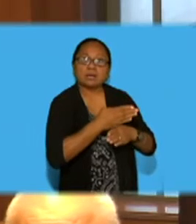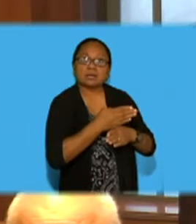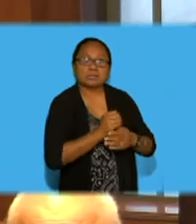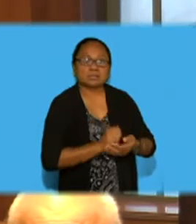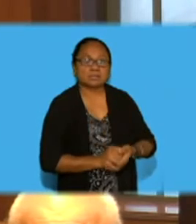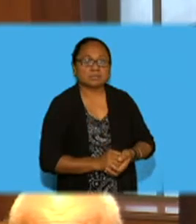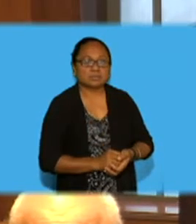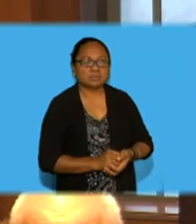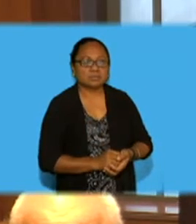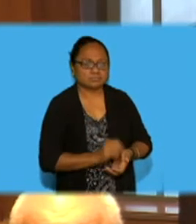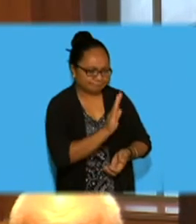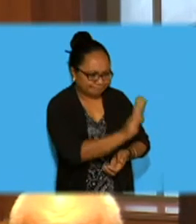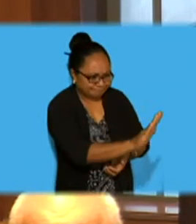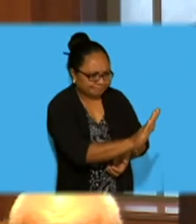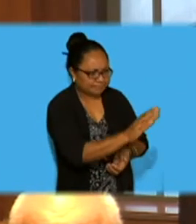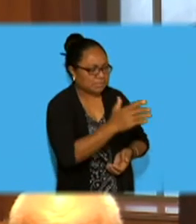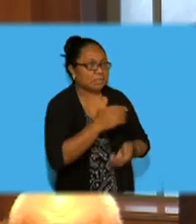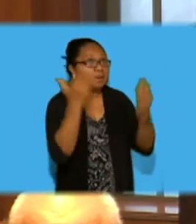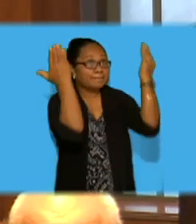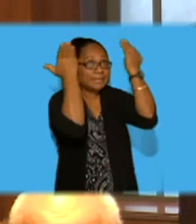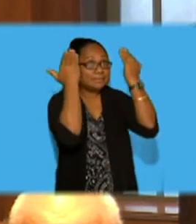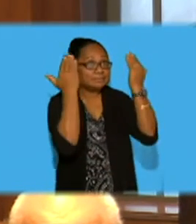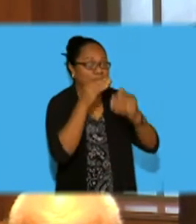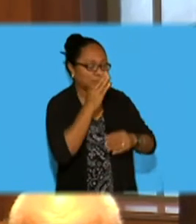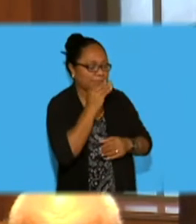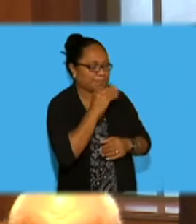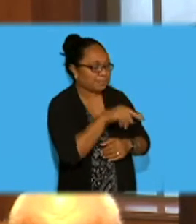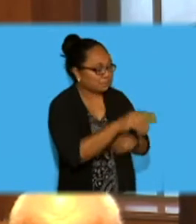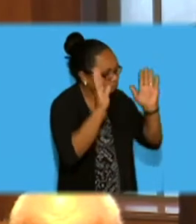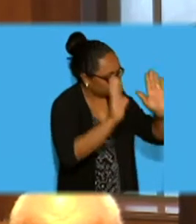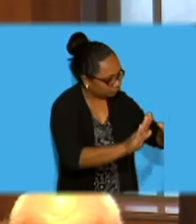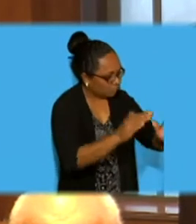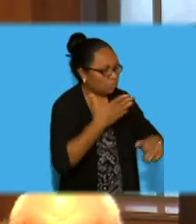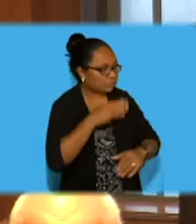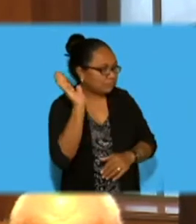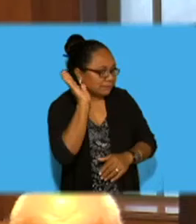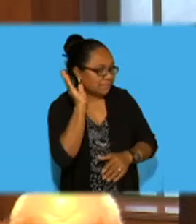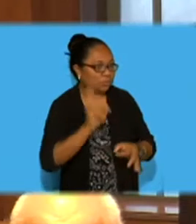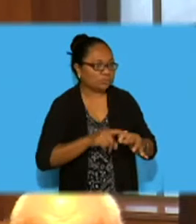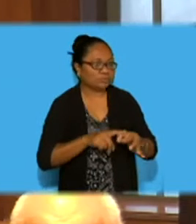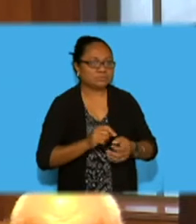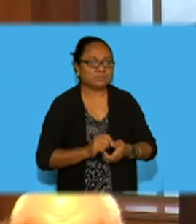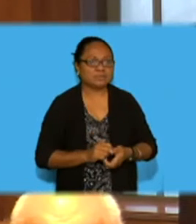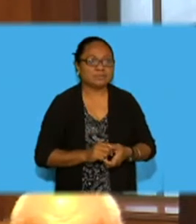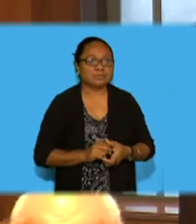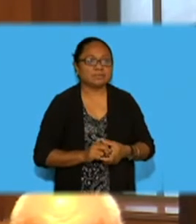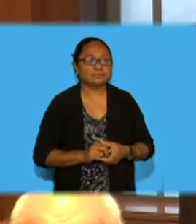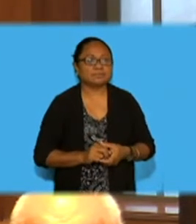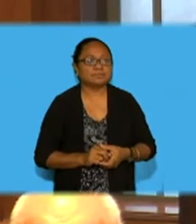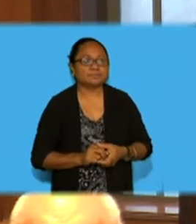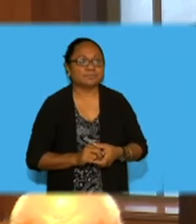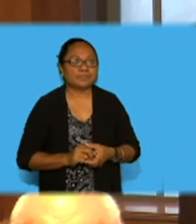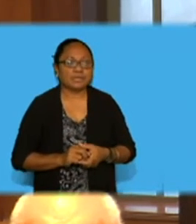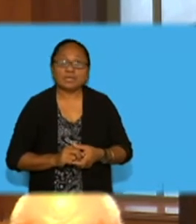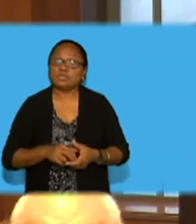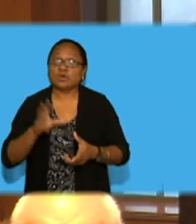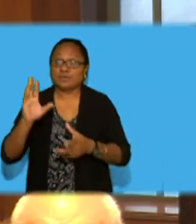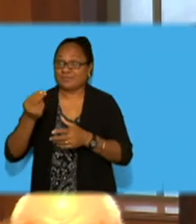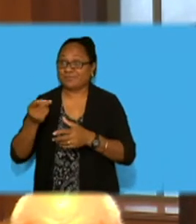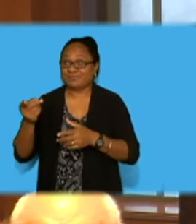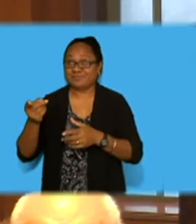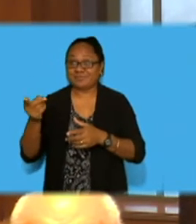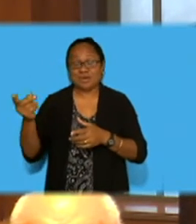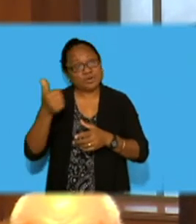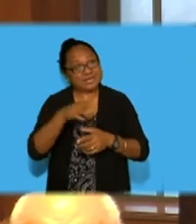We would like to hear the question, please. Would you like to repeat your question? Based on the cost that's been announced in the house this morning, Madam